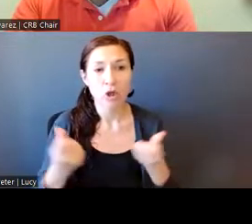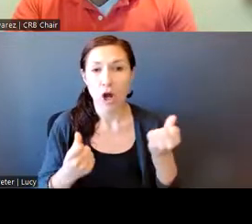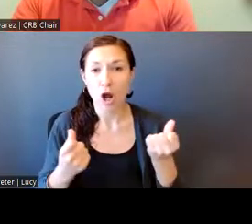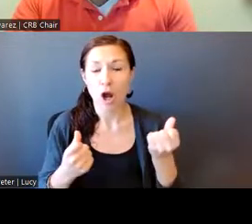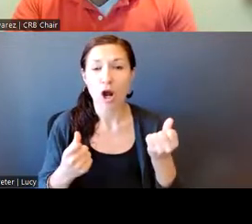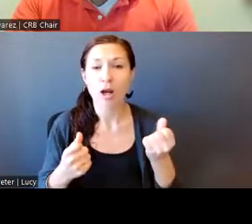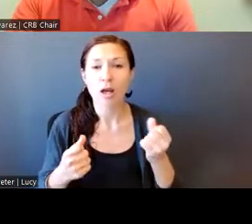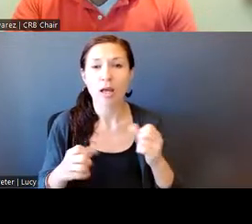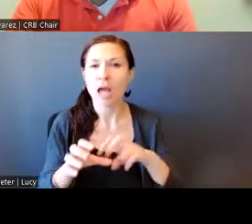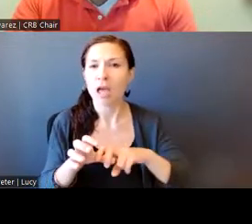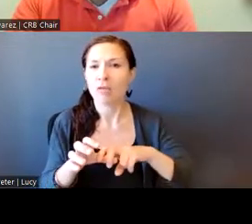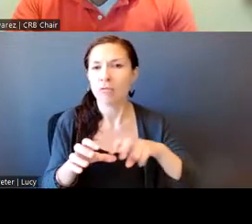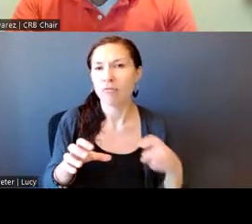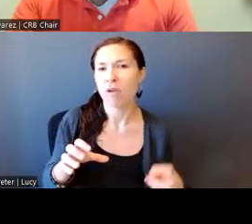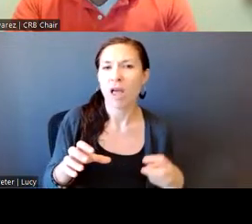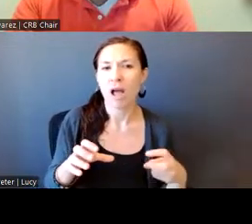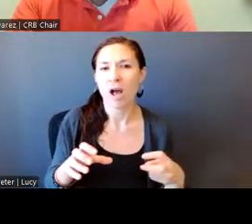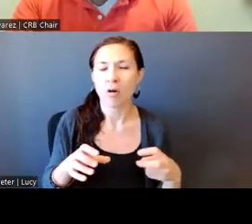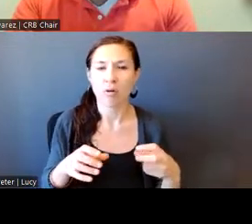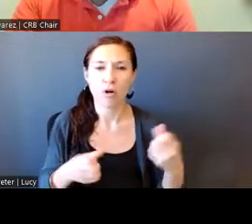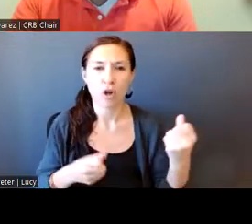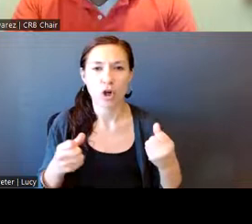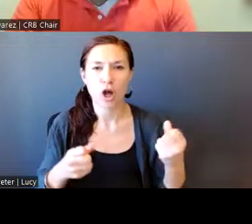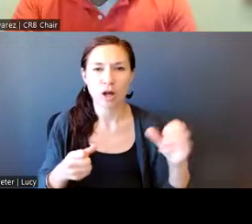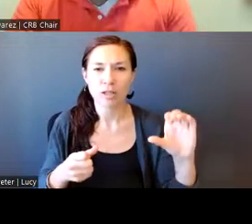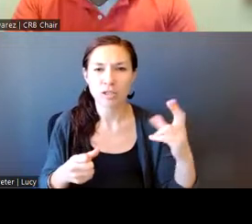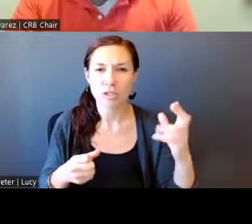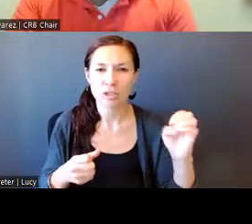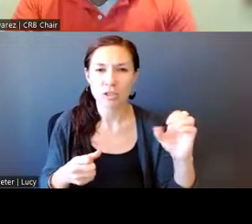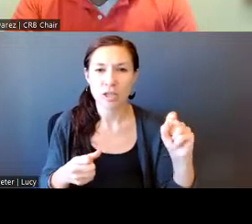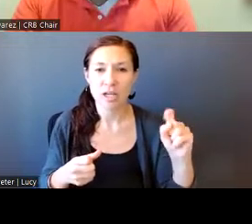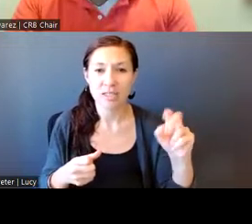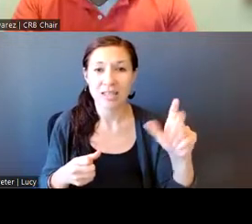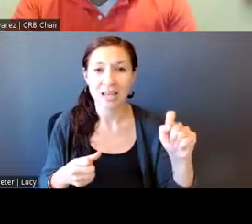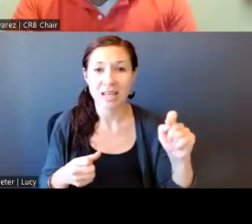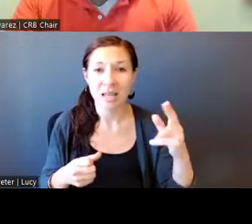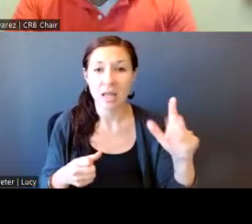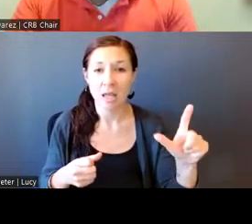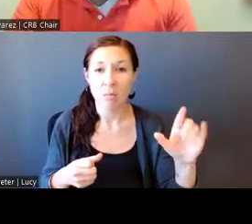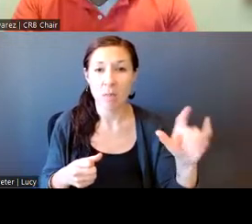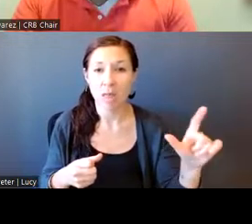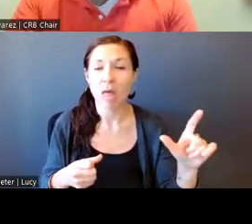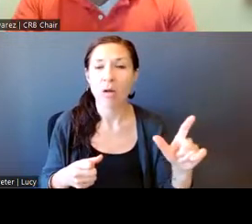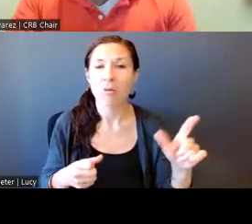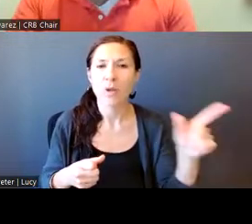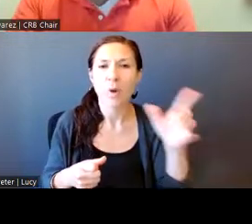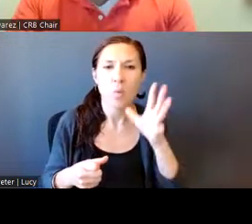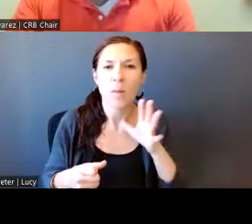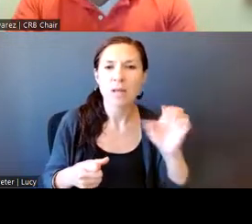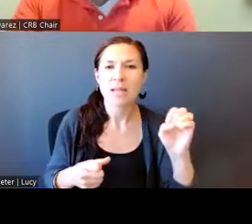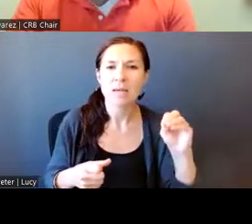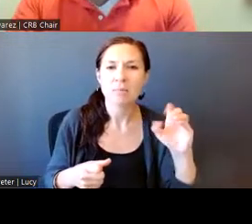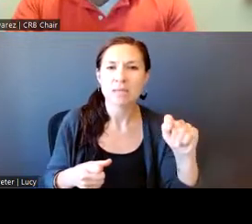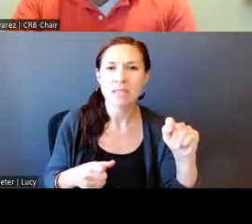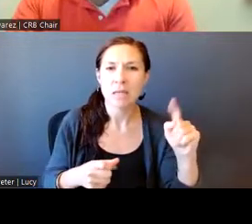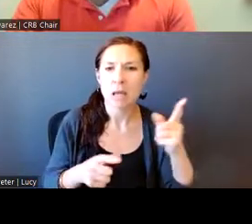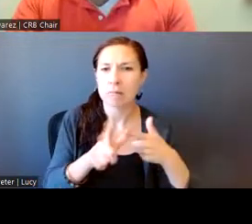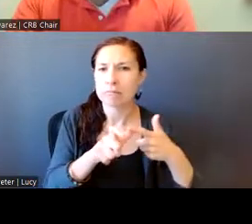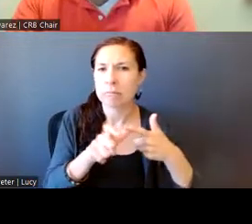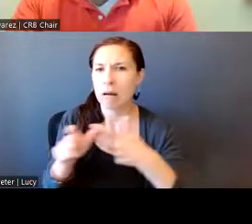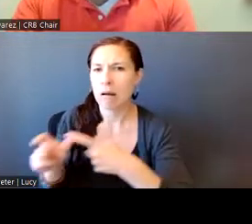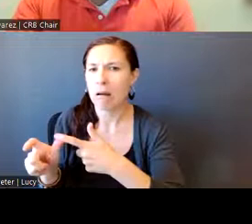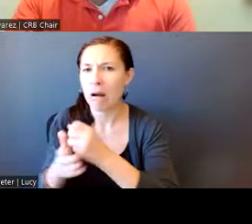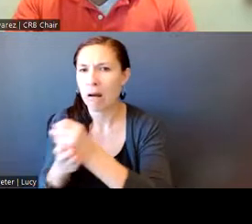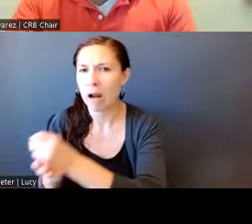a woman who worked as an EMT ran over to help him. And the officers, when they arrived in their many, many, many